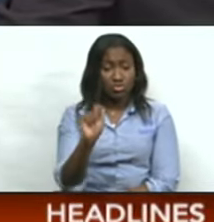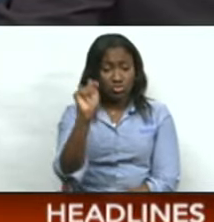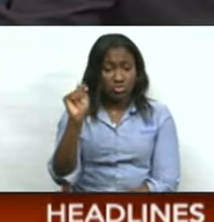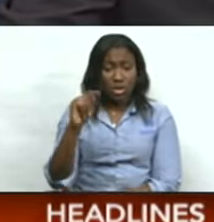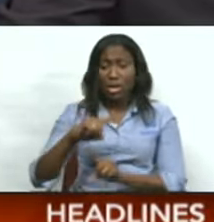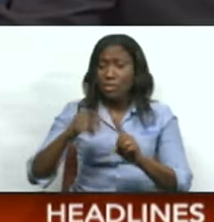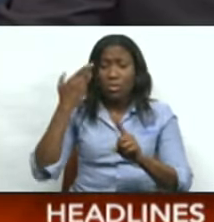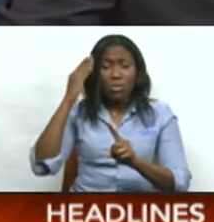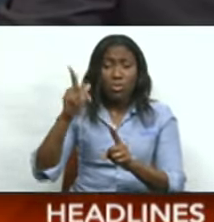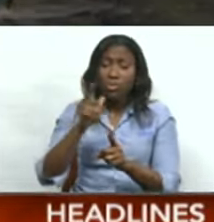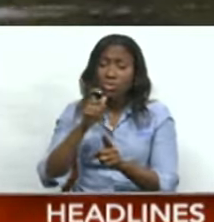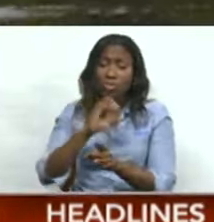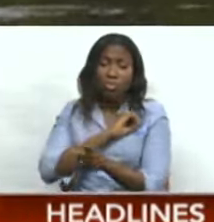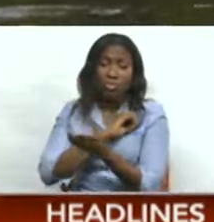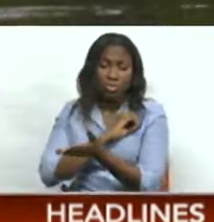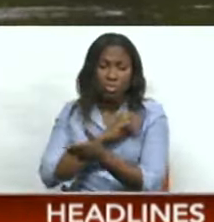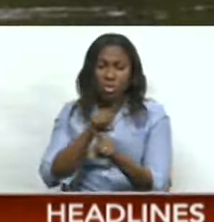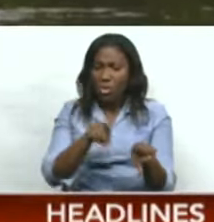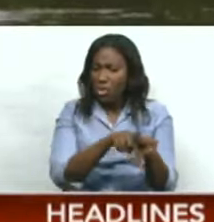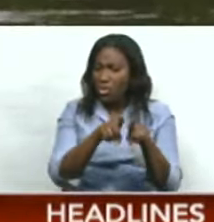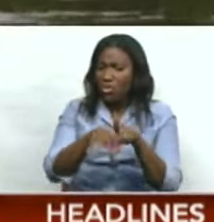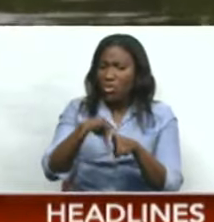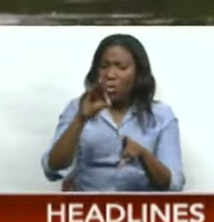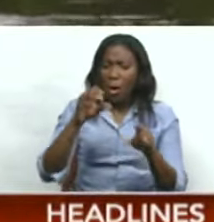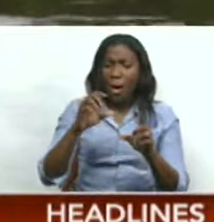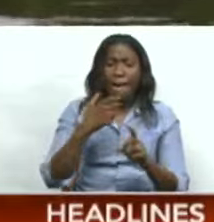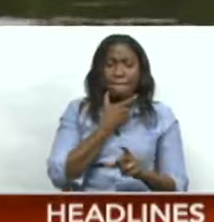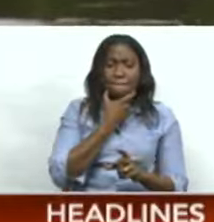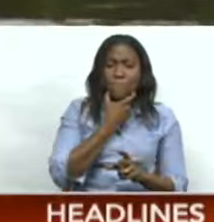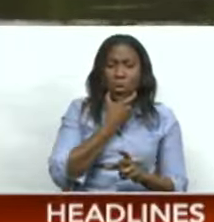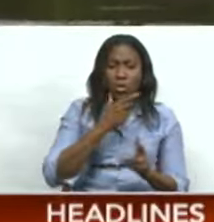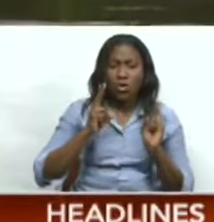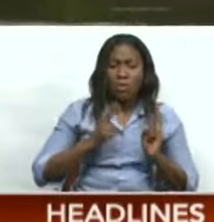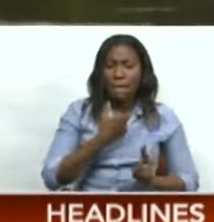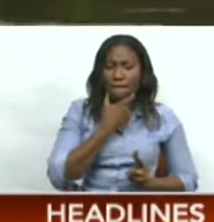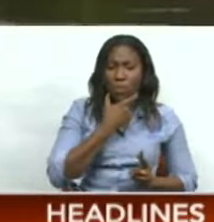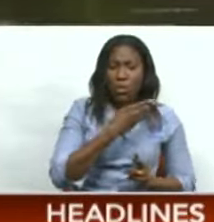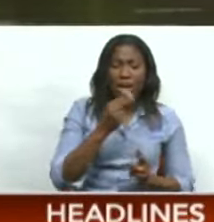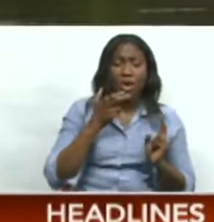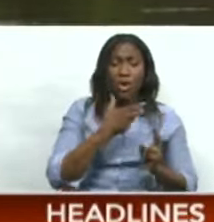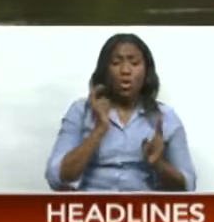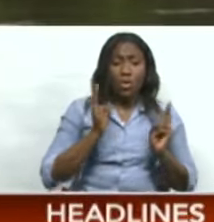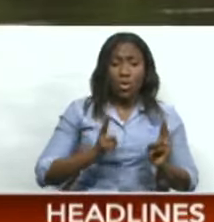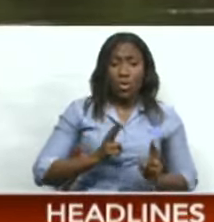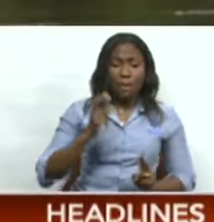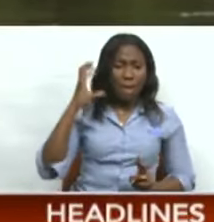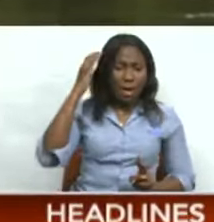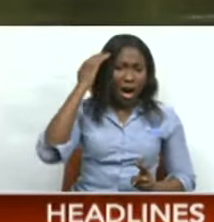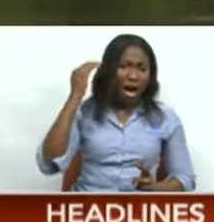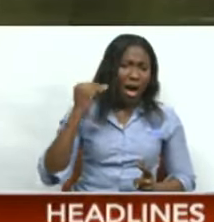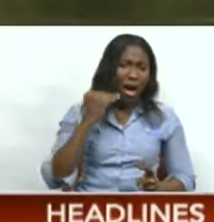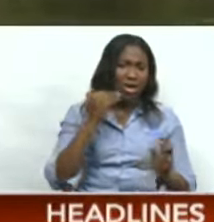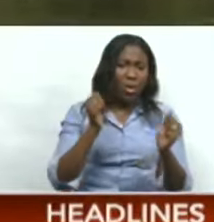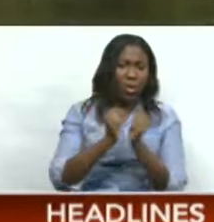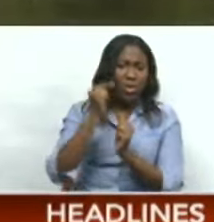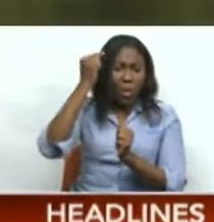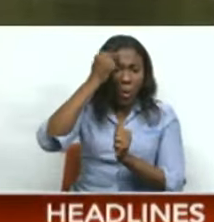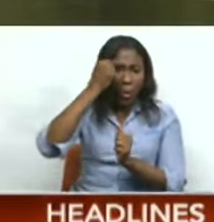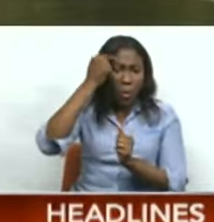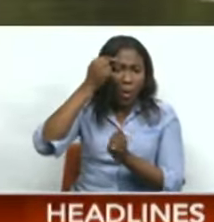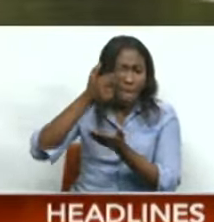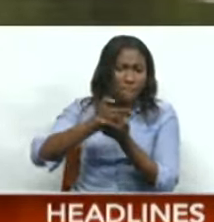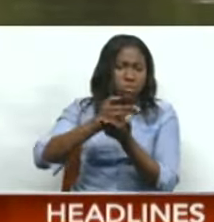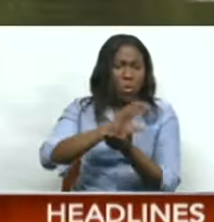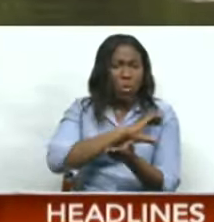found human bones strewn across the mangrove as well as what appeared to be a human skull with bullet holes. According to reports, police went to an